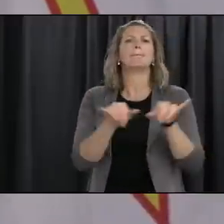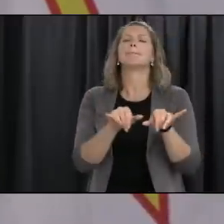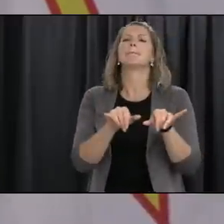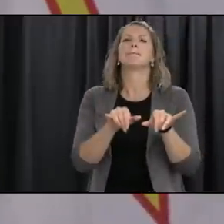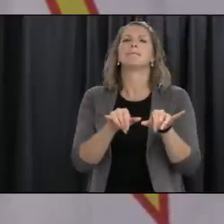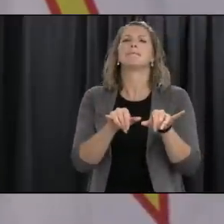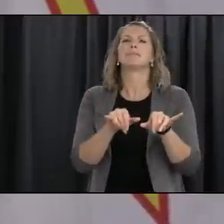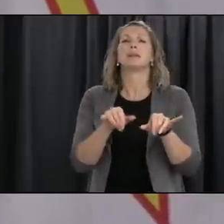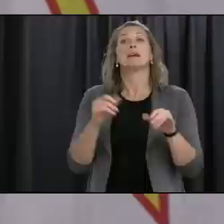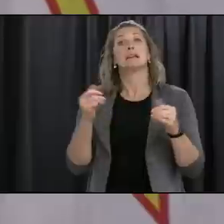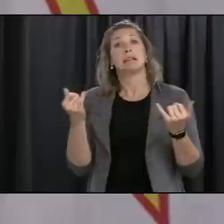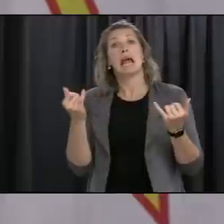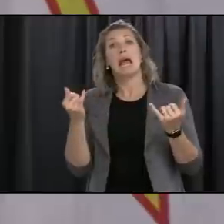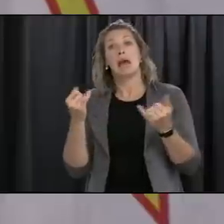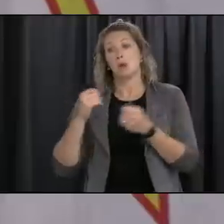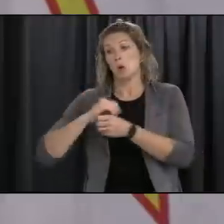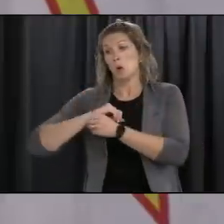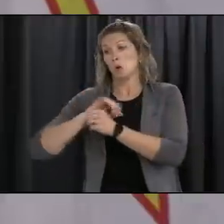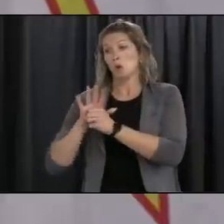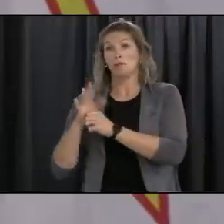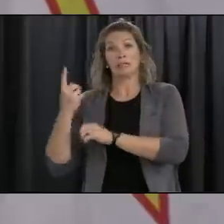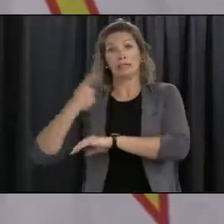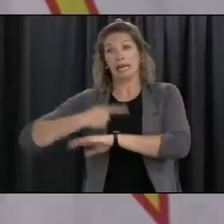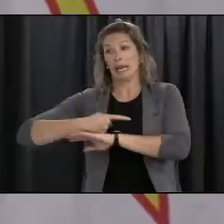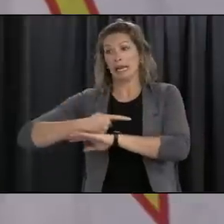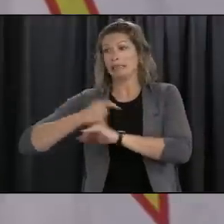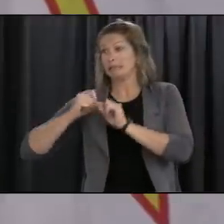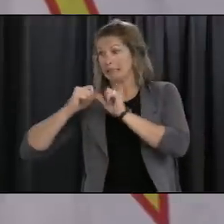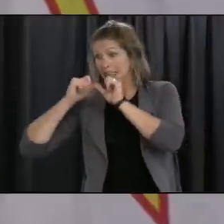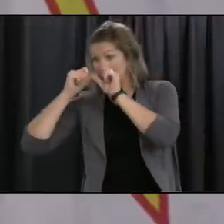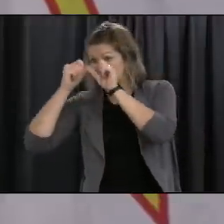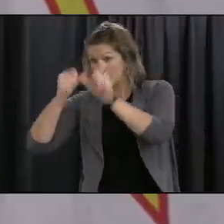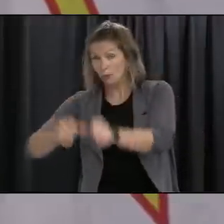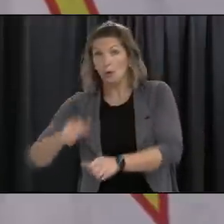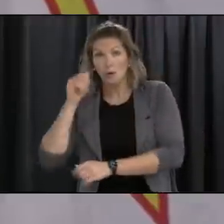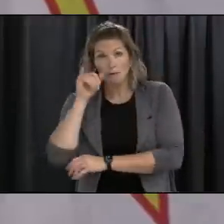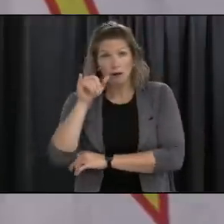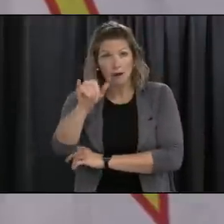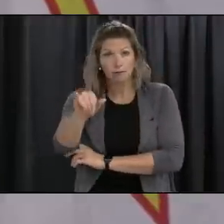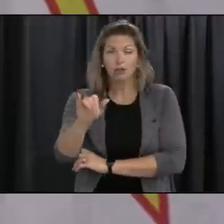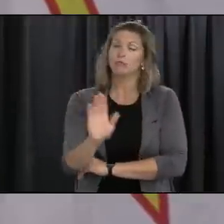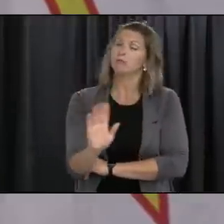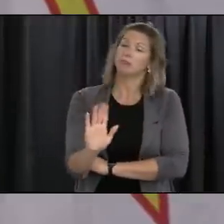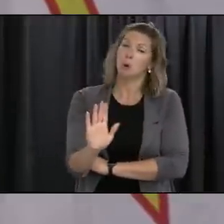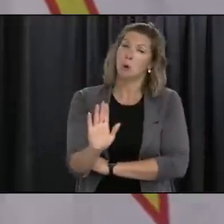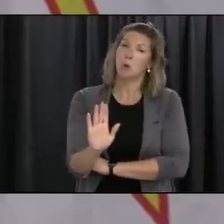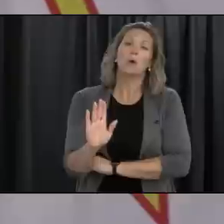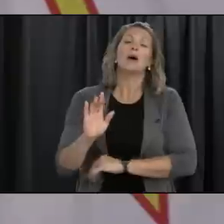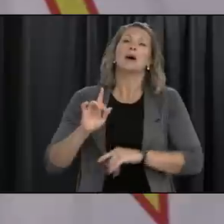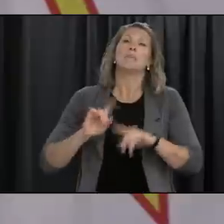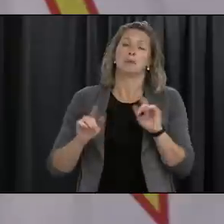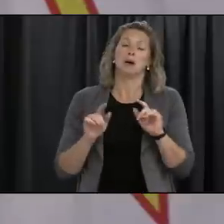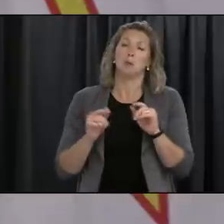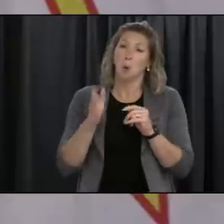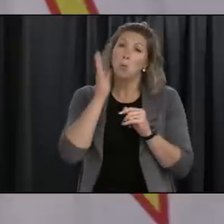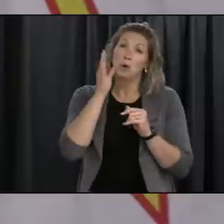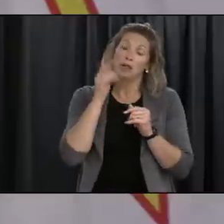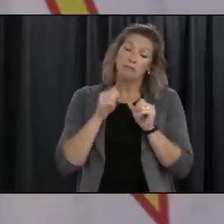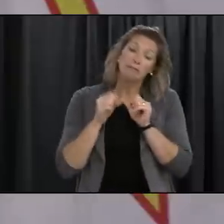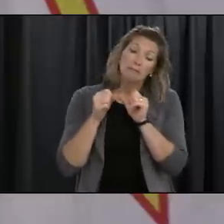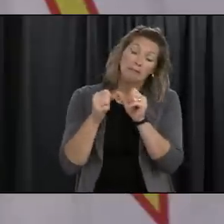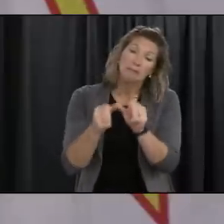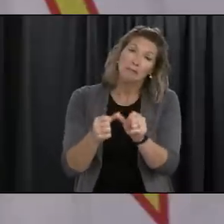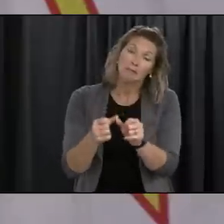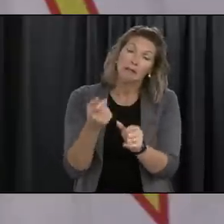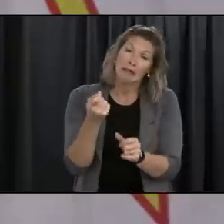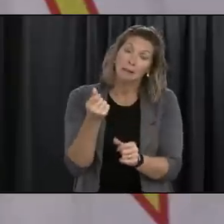i will say covet days aren't going to last forever and i i know these some of these measures um are not easy but i think we're you know adapting and getting used to them